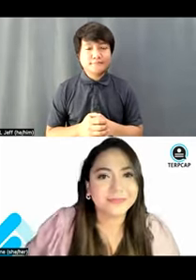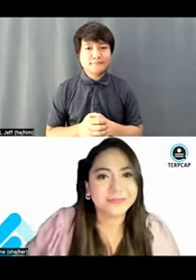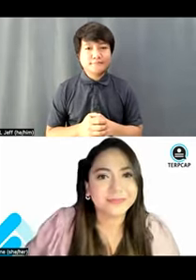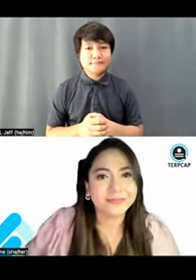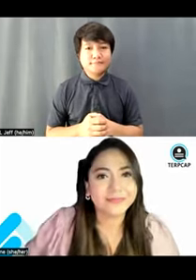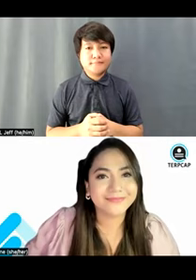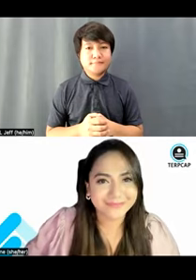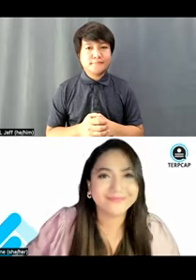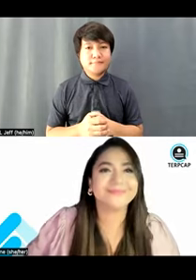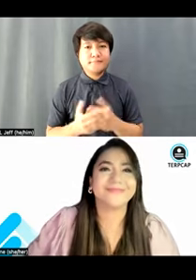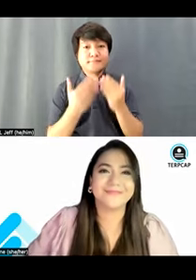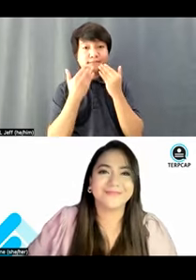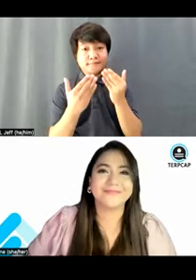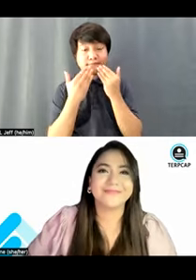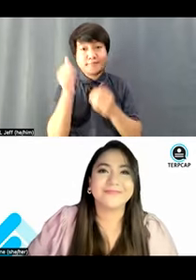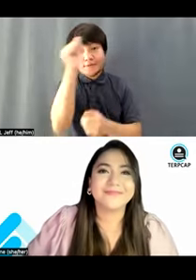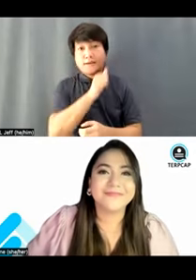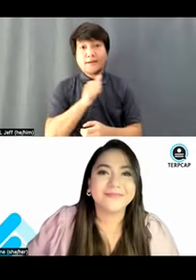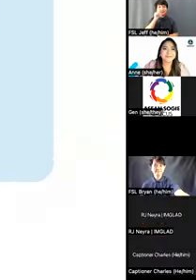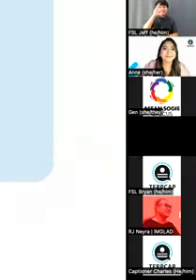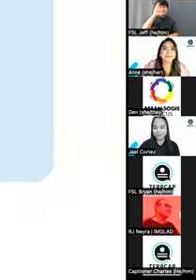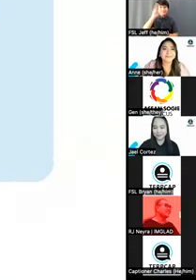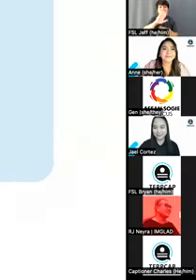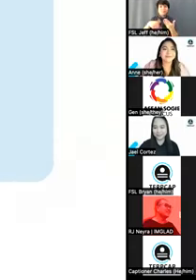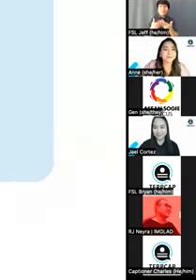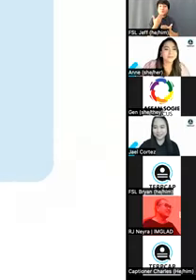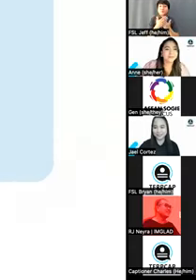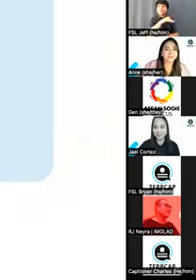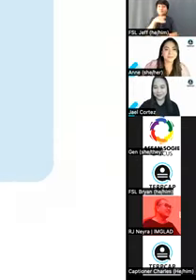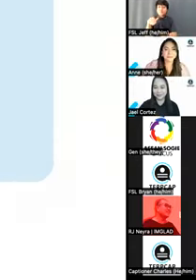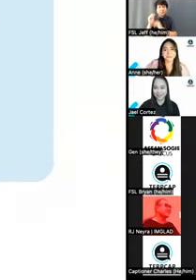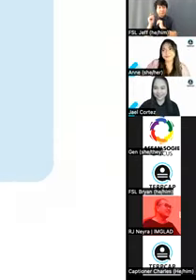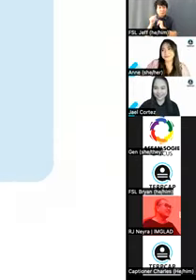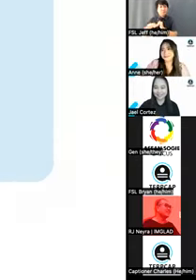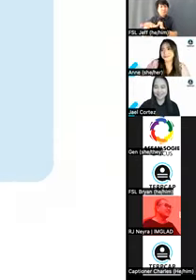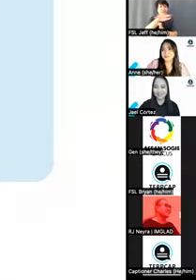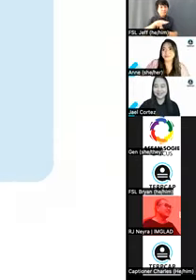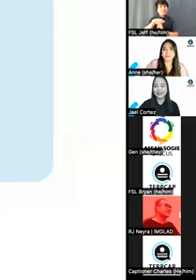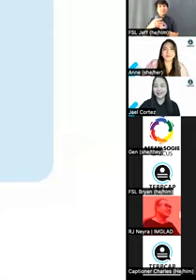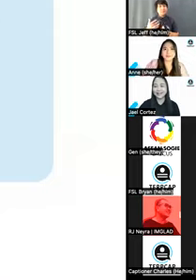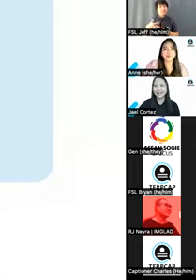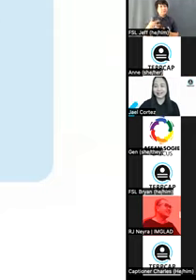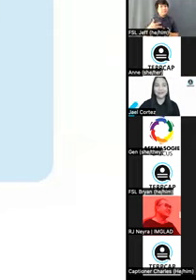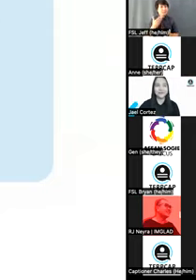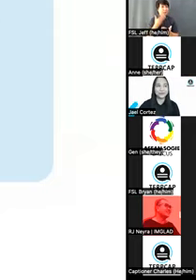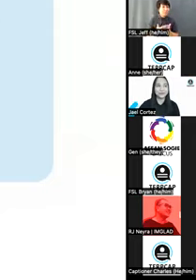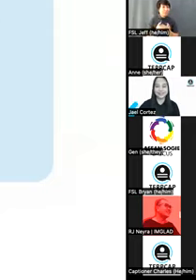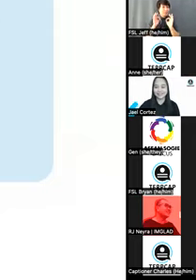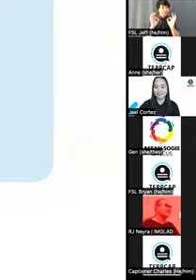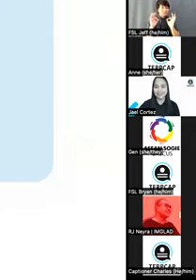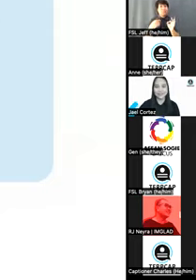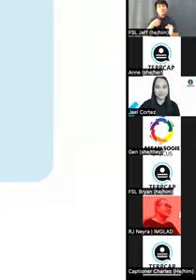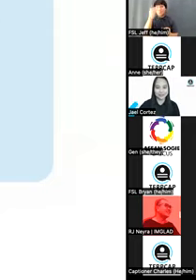Thank you so much, Anne. Hi, everyone. Good afternoon. I hope everyone is doing great. I know